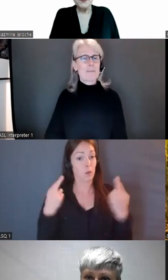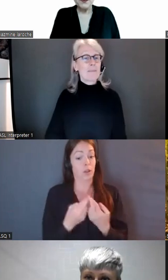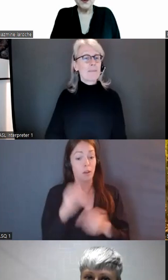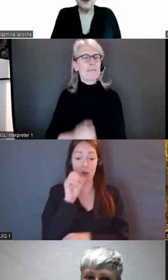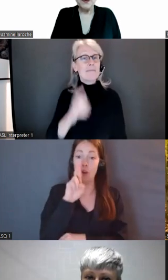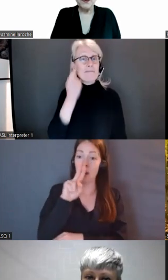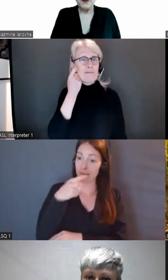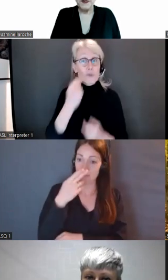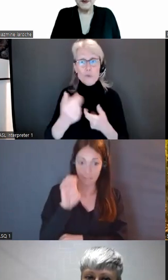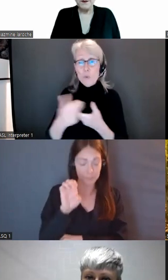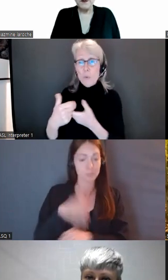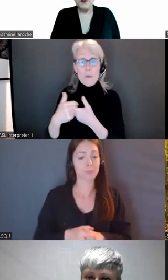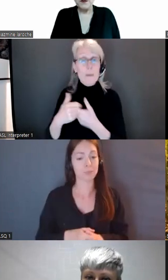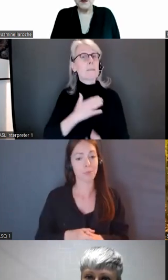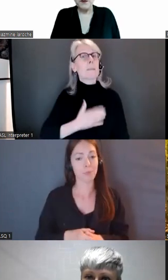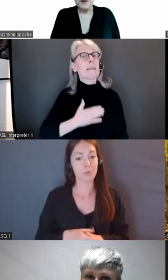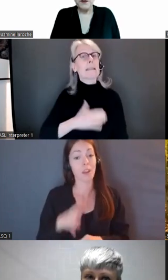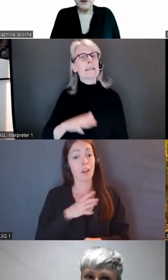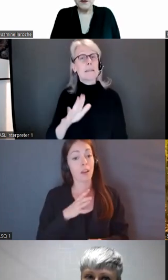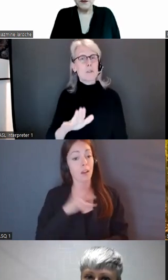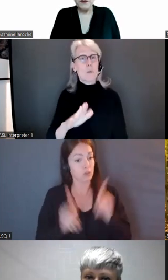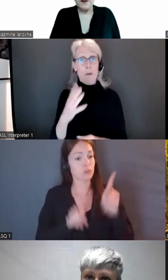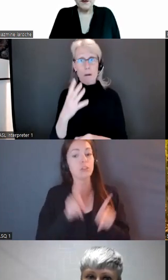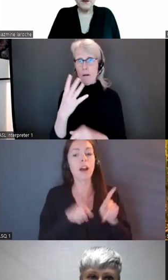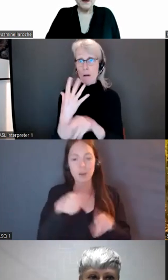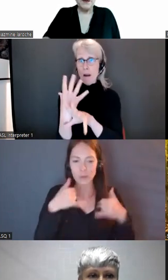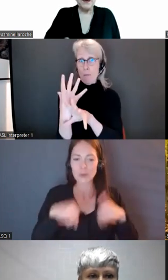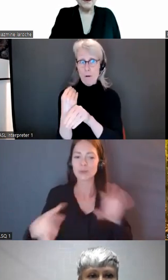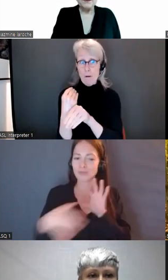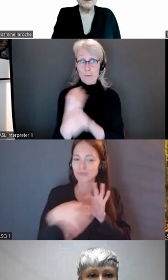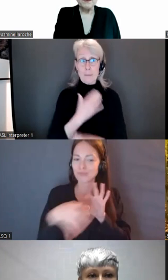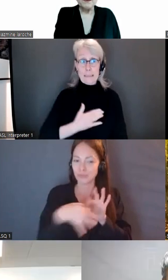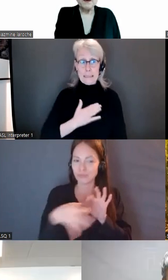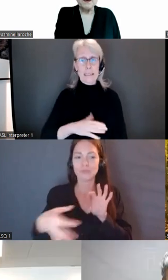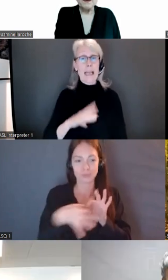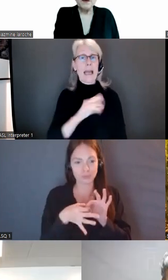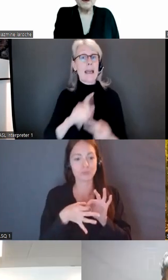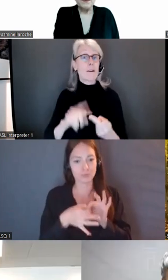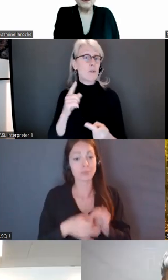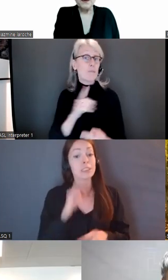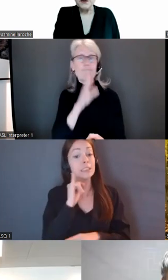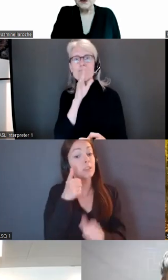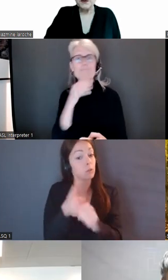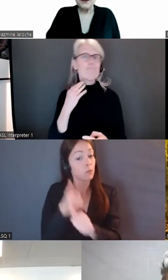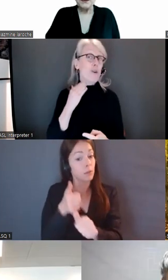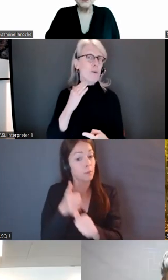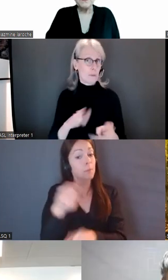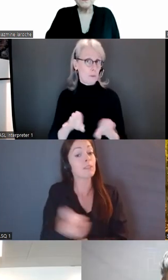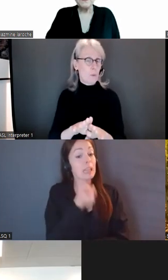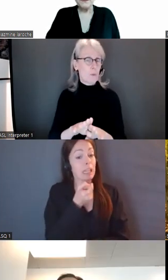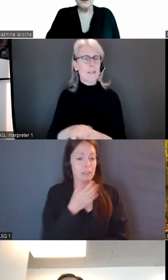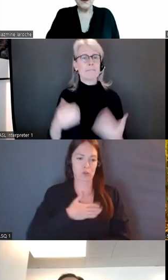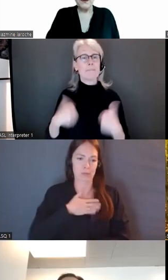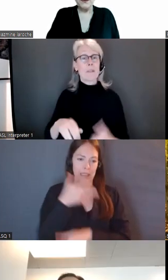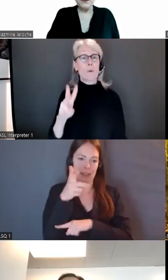in, please, if you are a guest, take your camera off and remember to mute yourself. My name is Winnie Luck, and I am